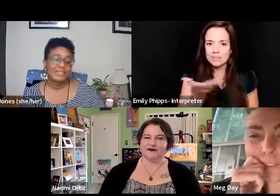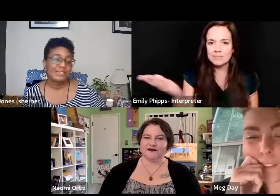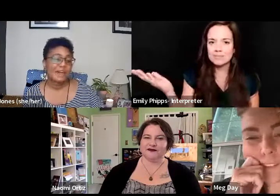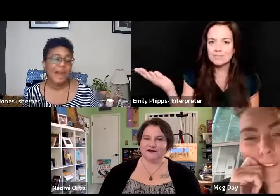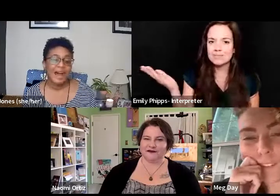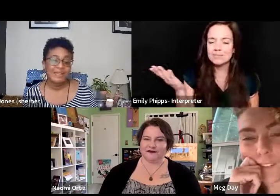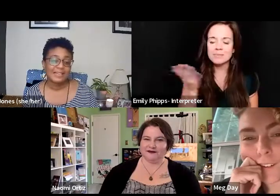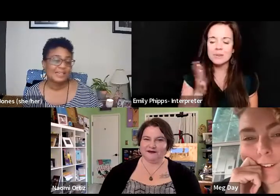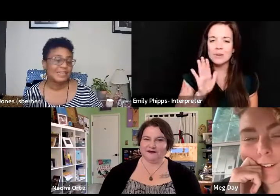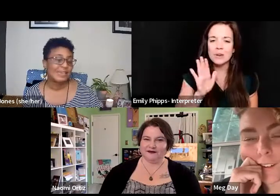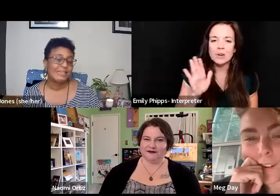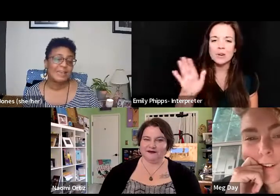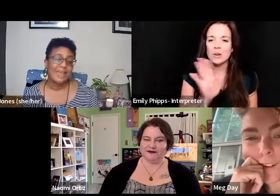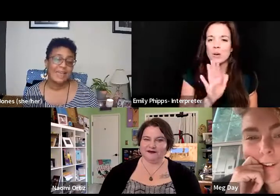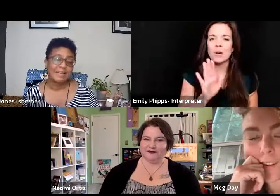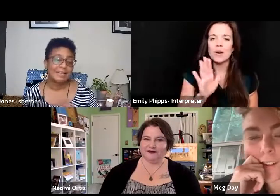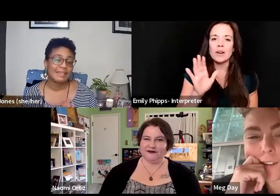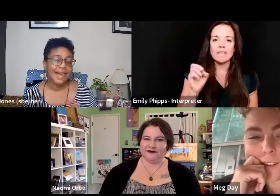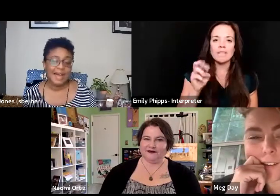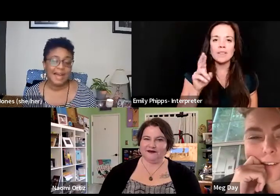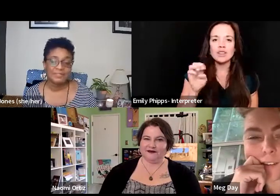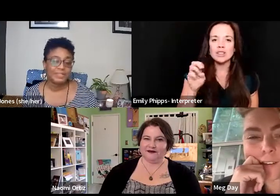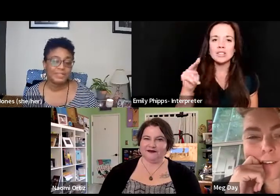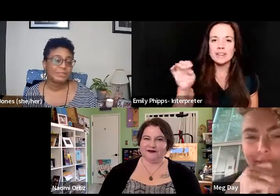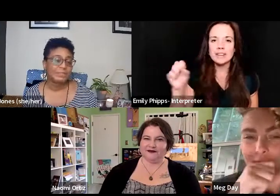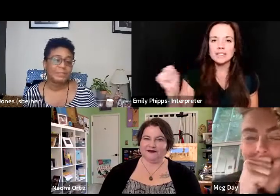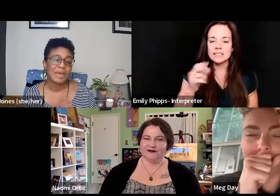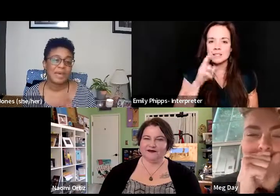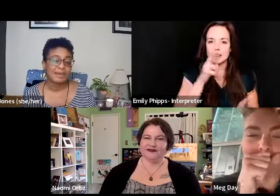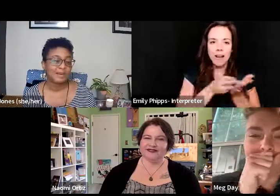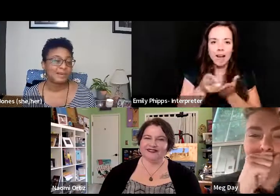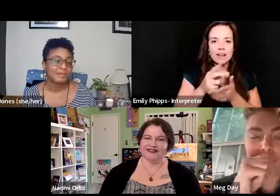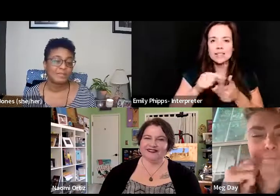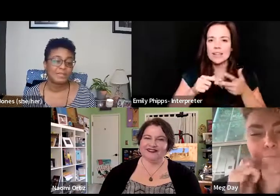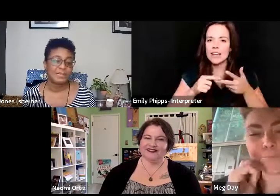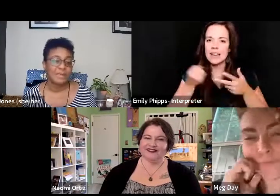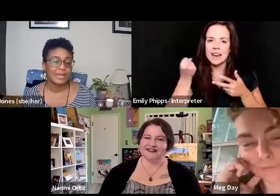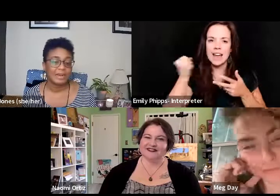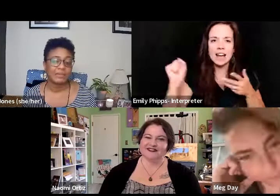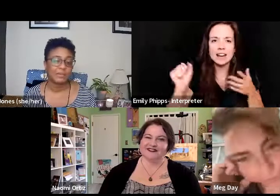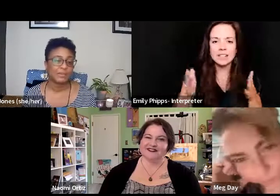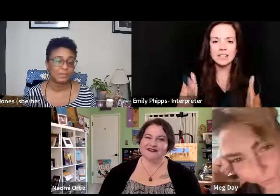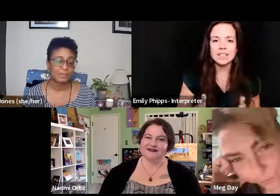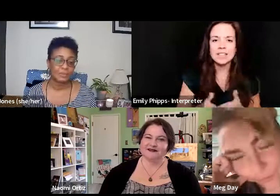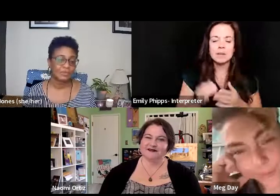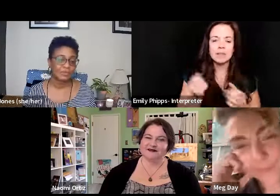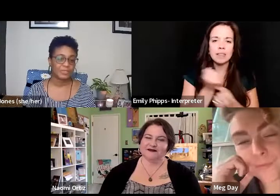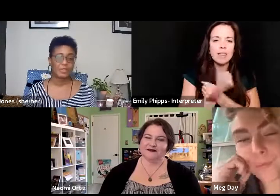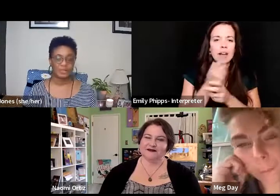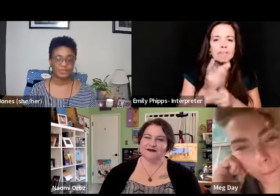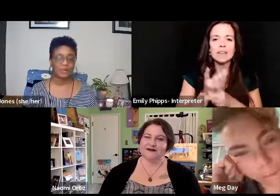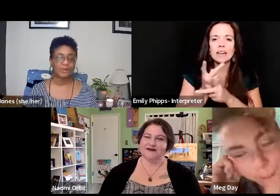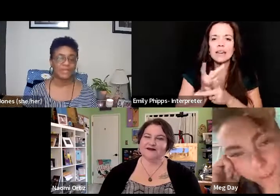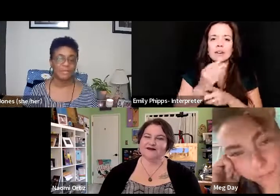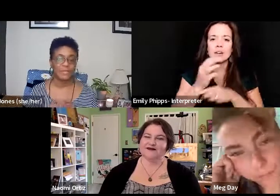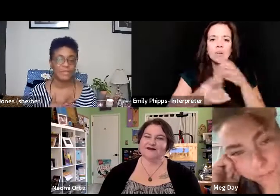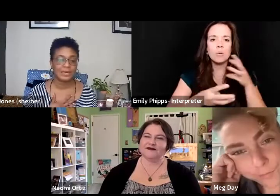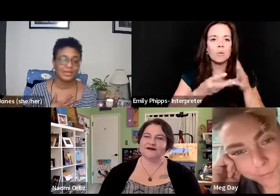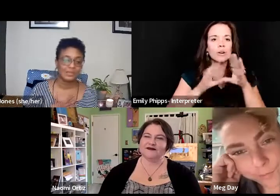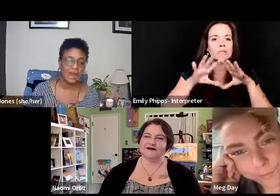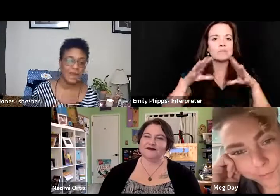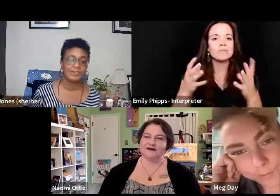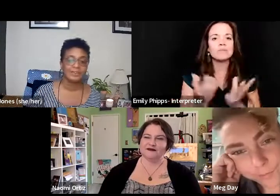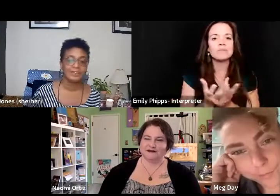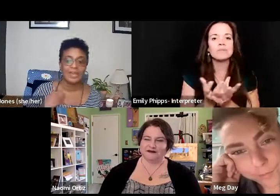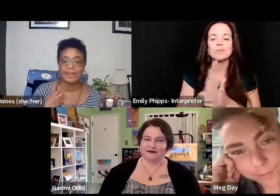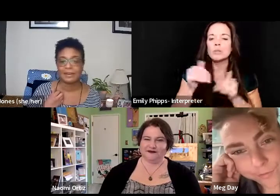Fierceness and honesty and activism and love and care in the world. You all keep me